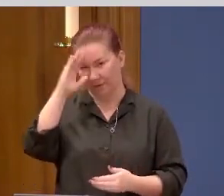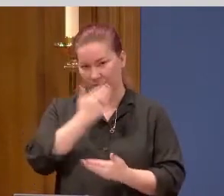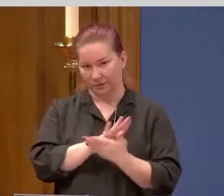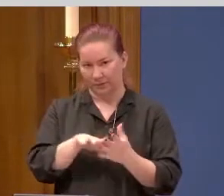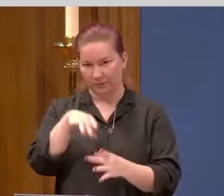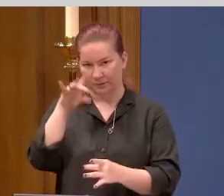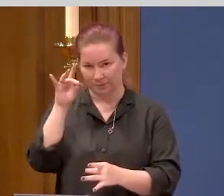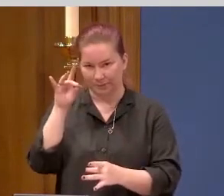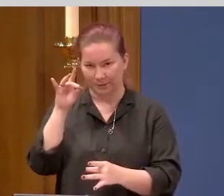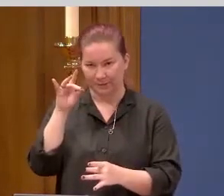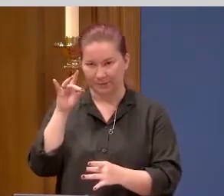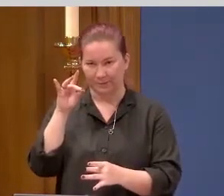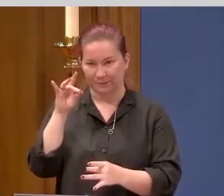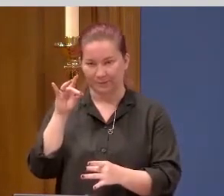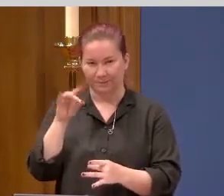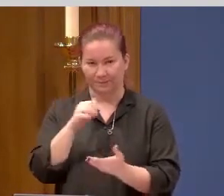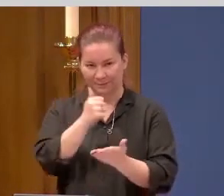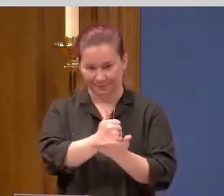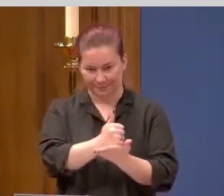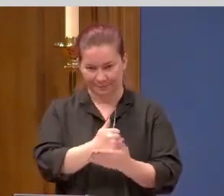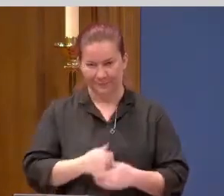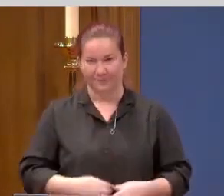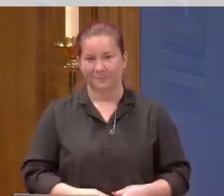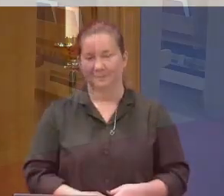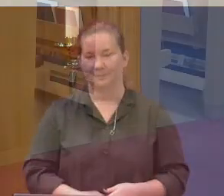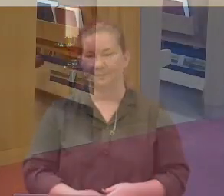Son, and Holy Spirit. Amen.